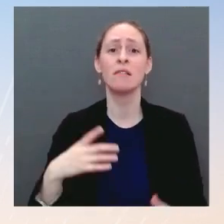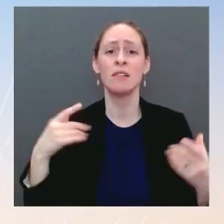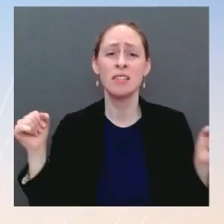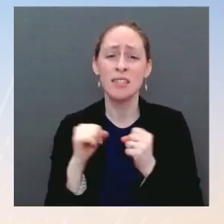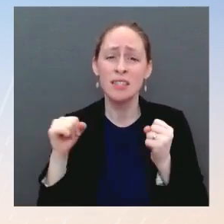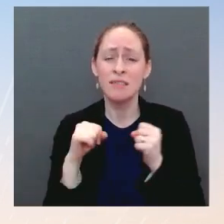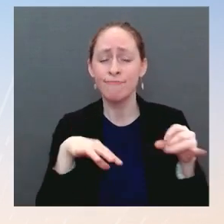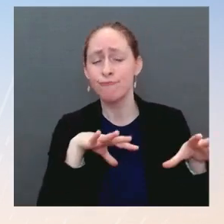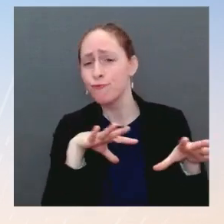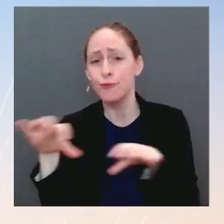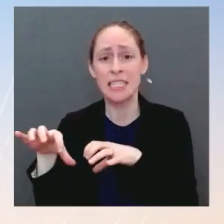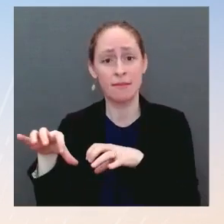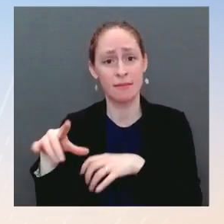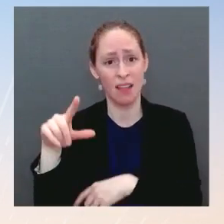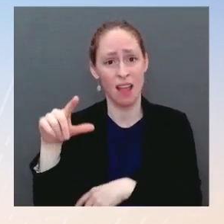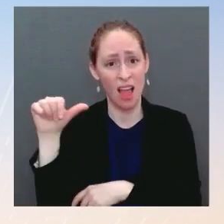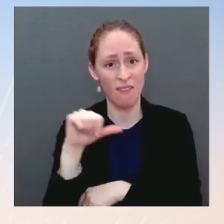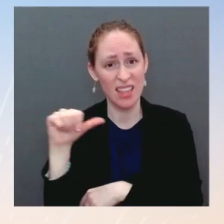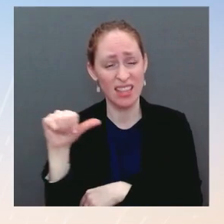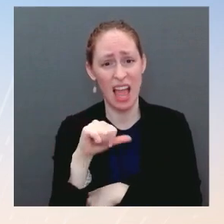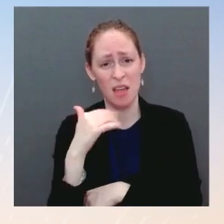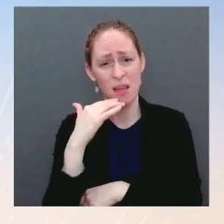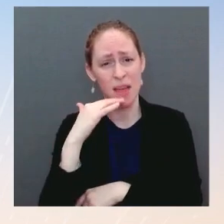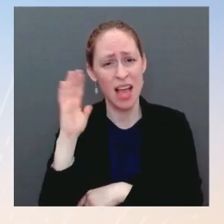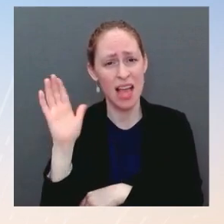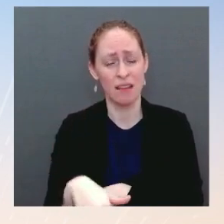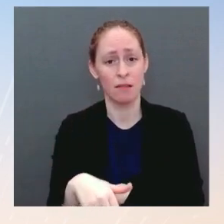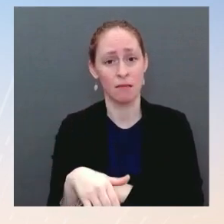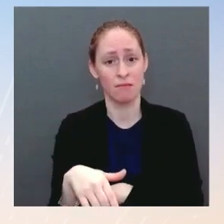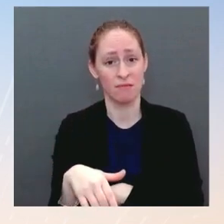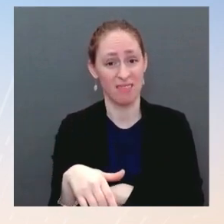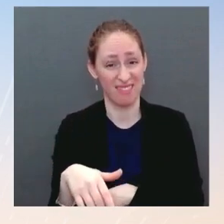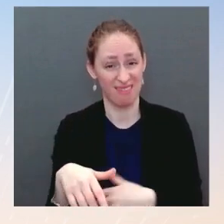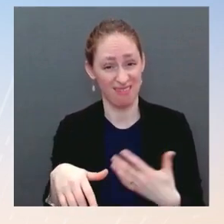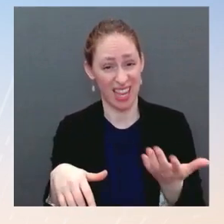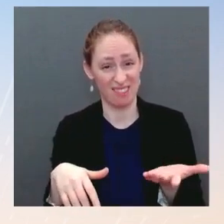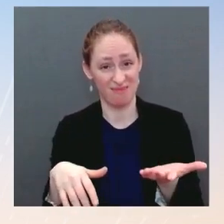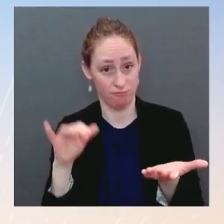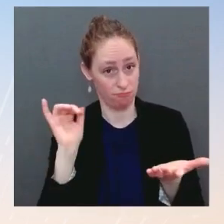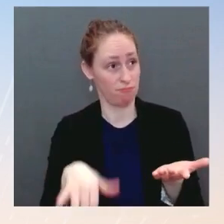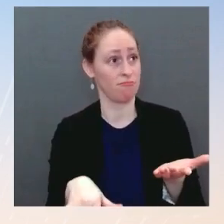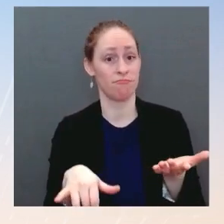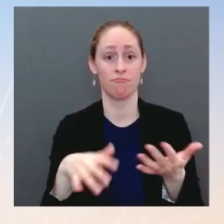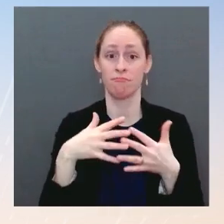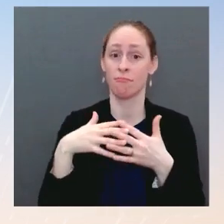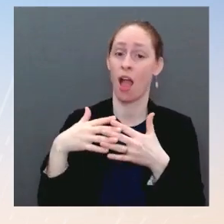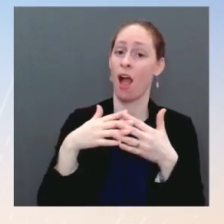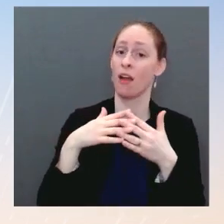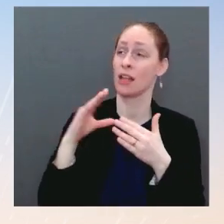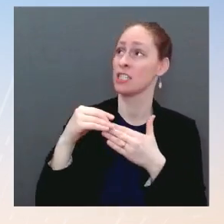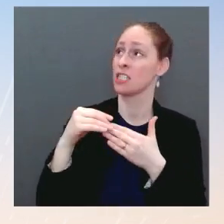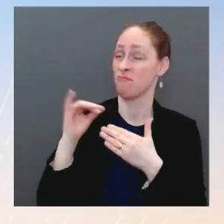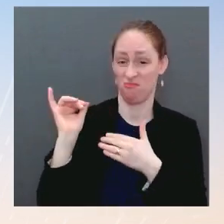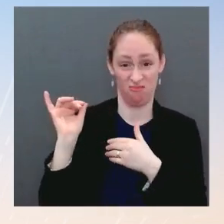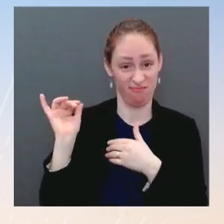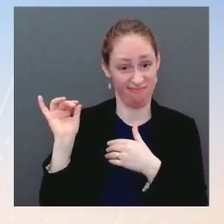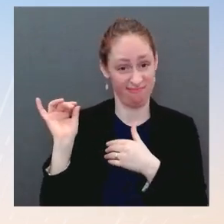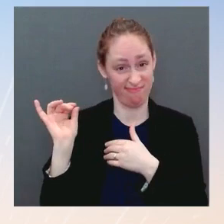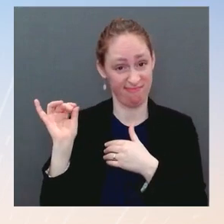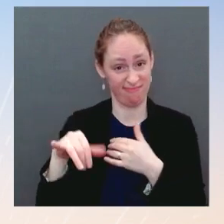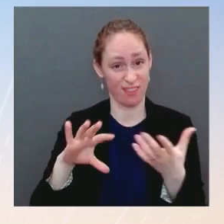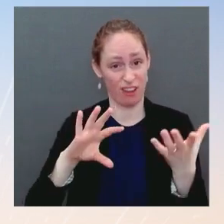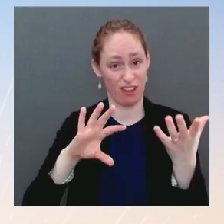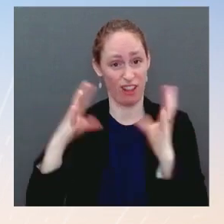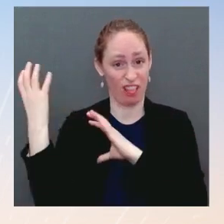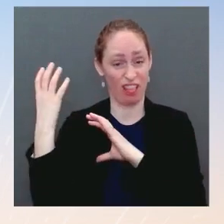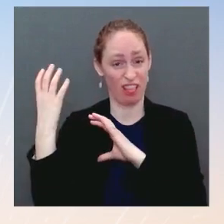or America-backed look like? And can you say this is a winning foreign policy? There was a lot racked up